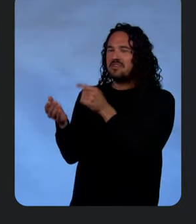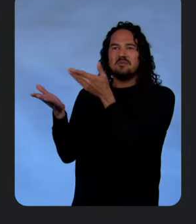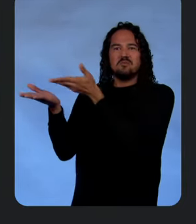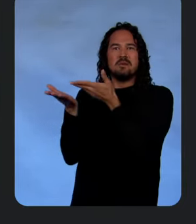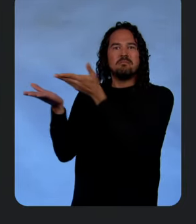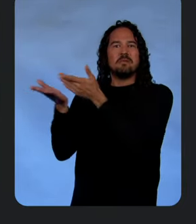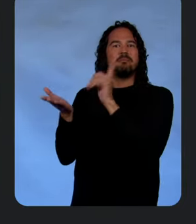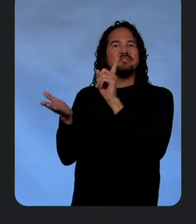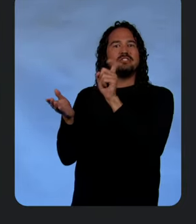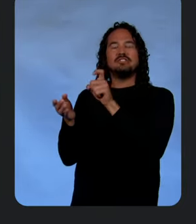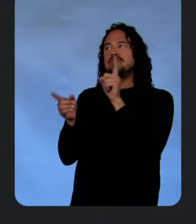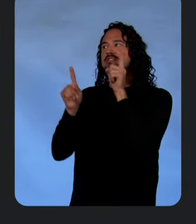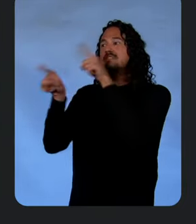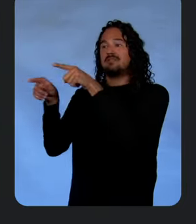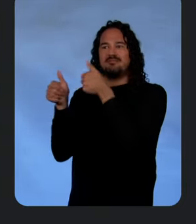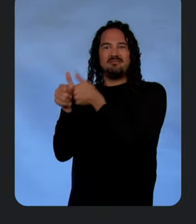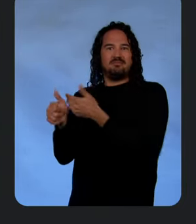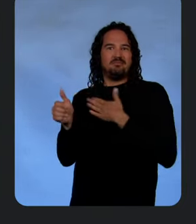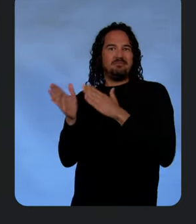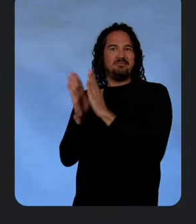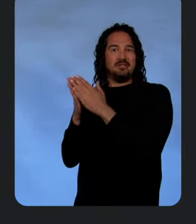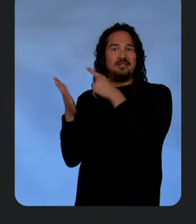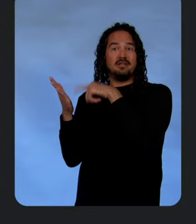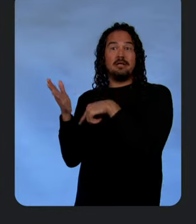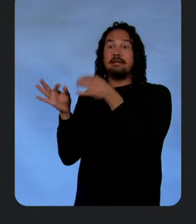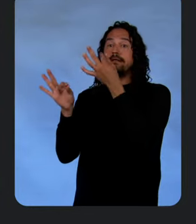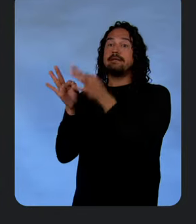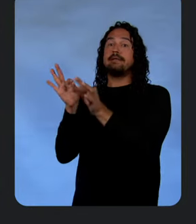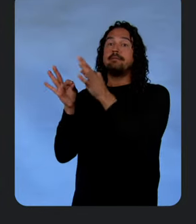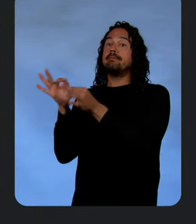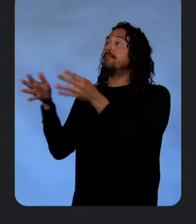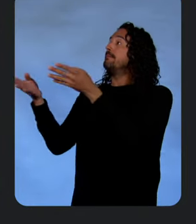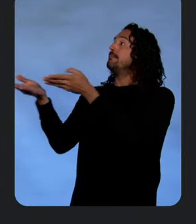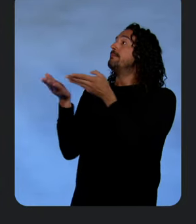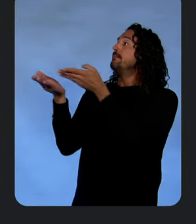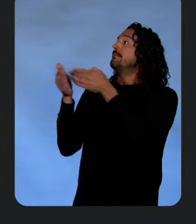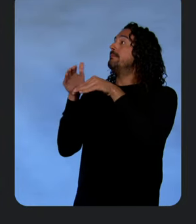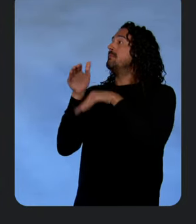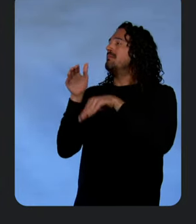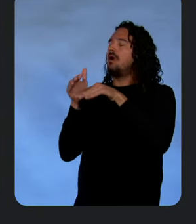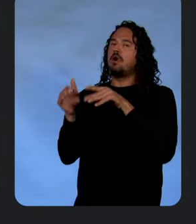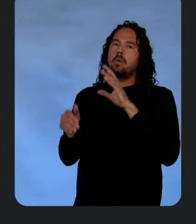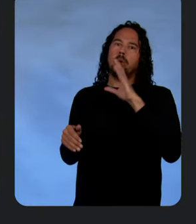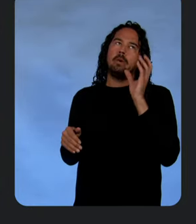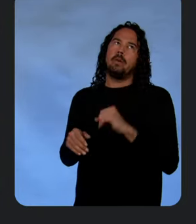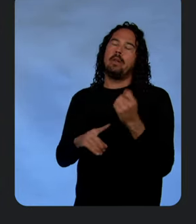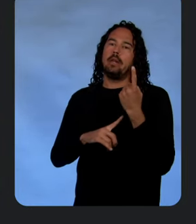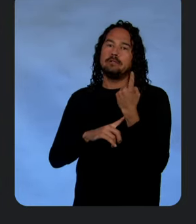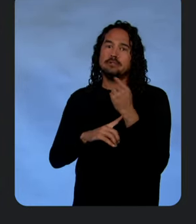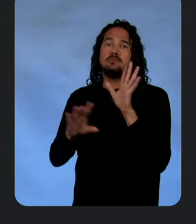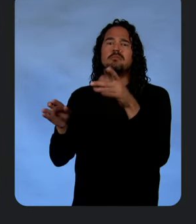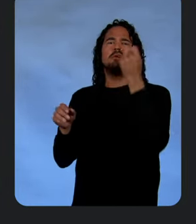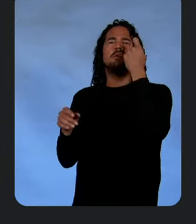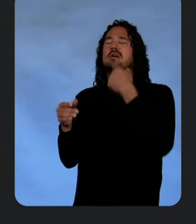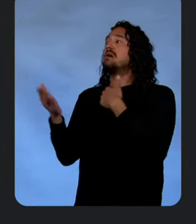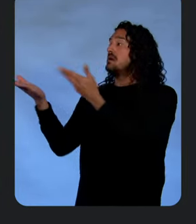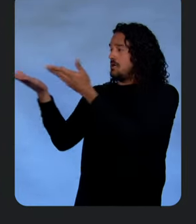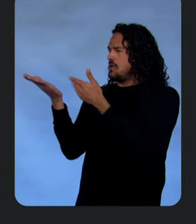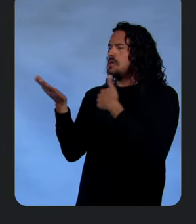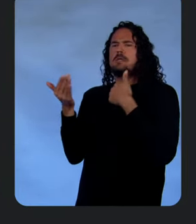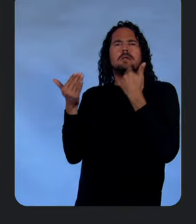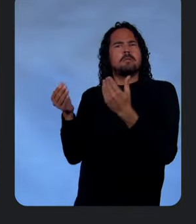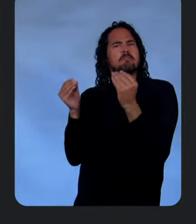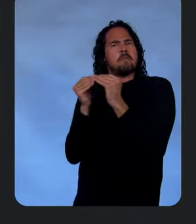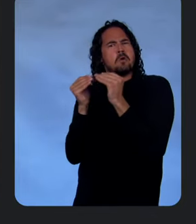on our books. Simple travel itineraries are so 2023 though. Let's get recommendations and let people